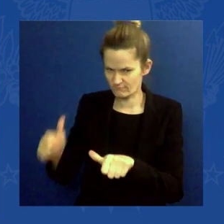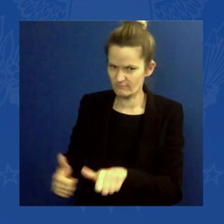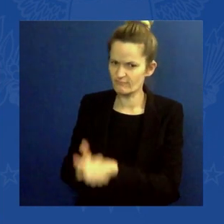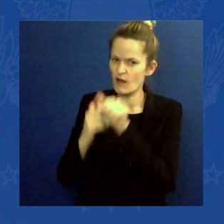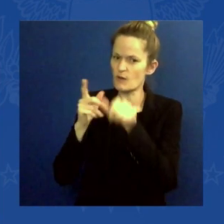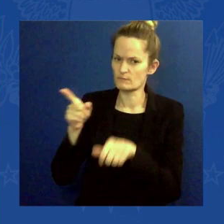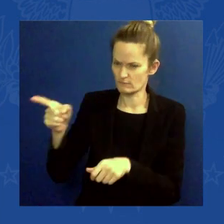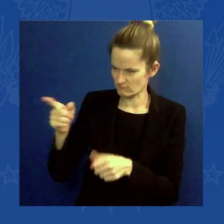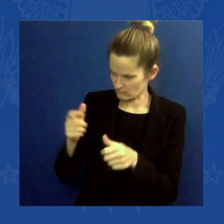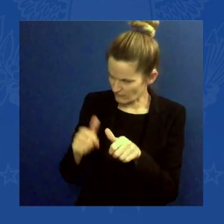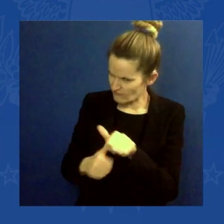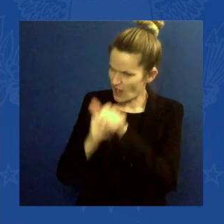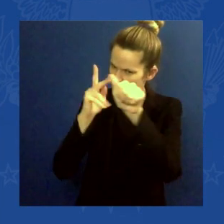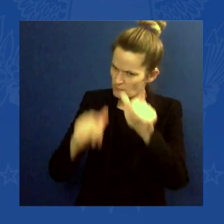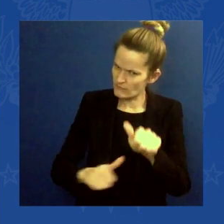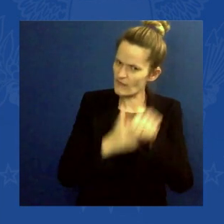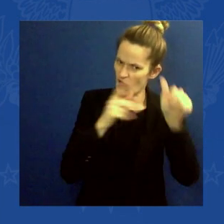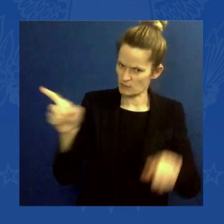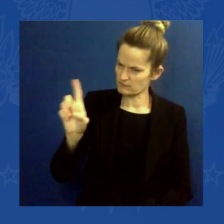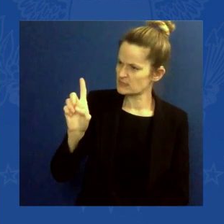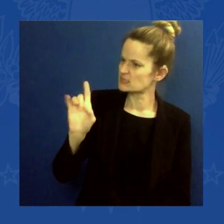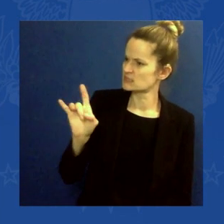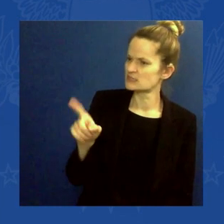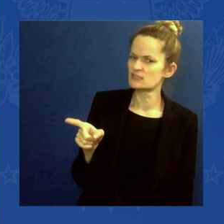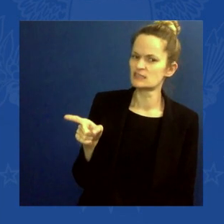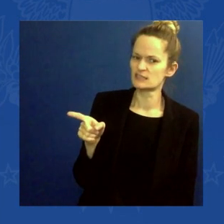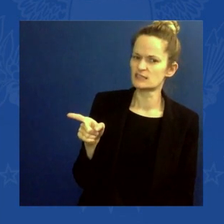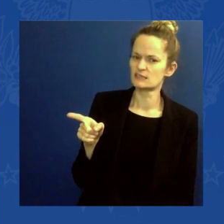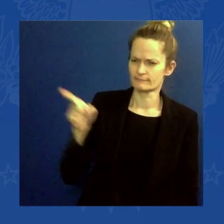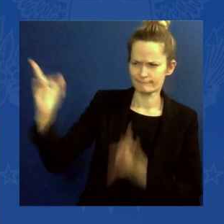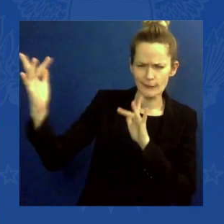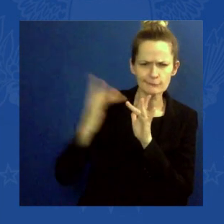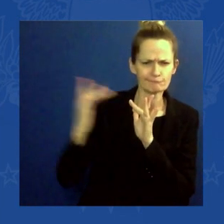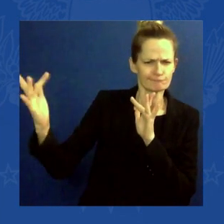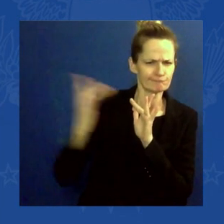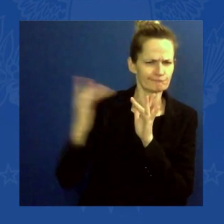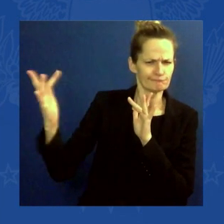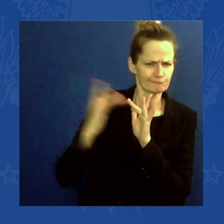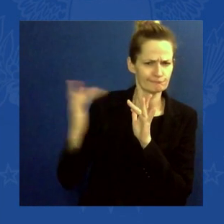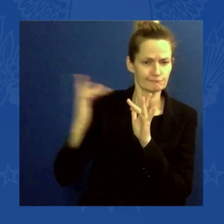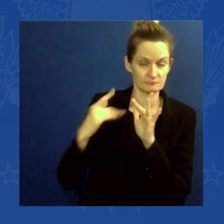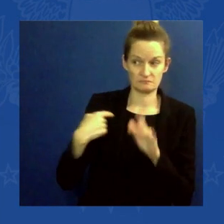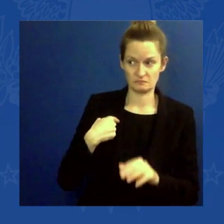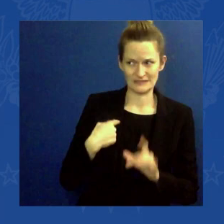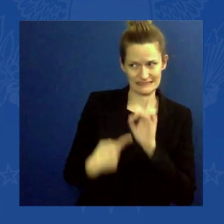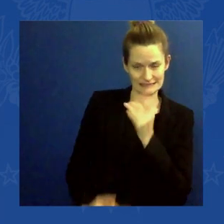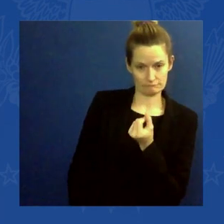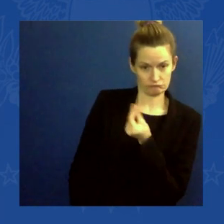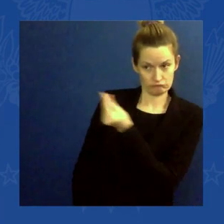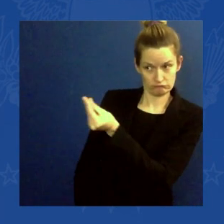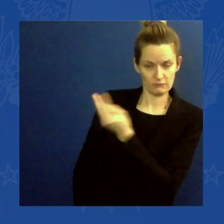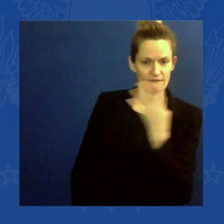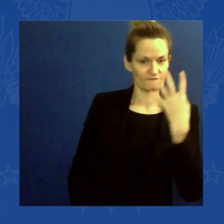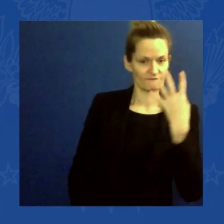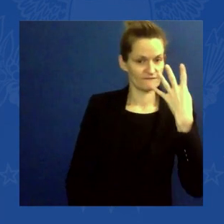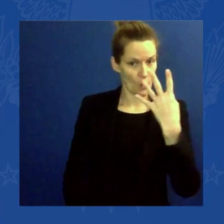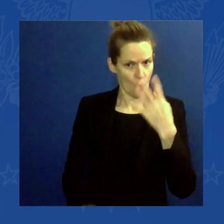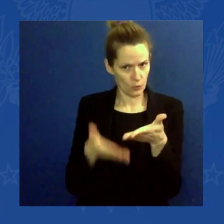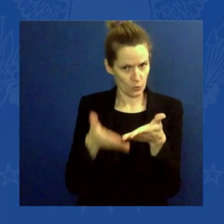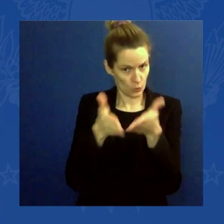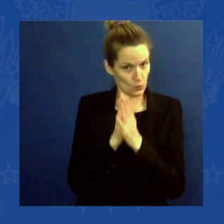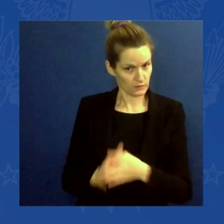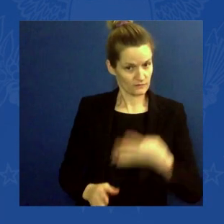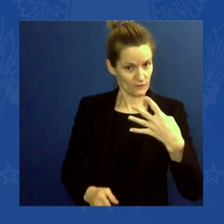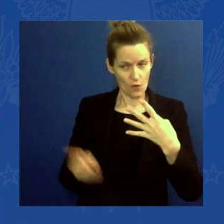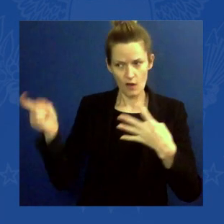had specifically four things we requested of the President of the United States, all four he delivered on. And so, Mr. President, let me